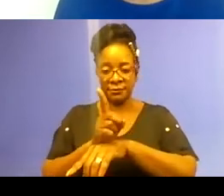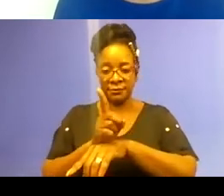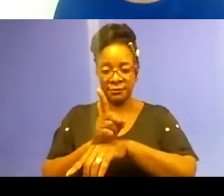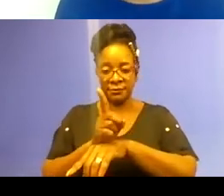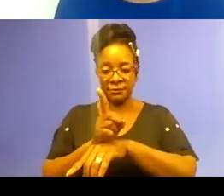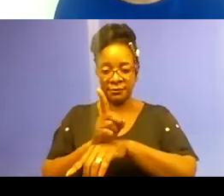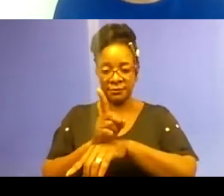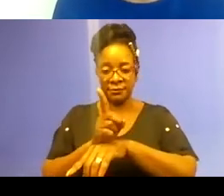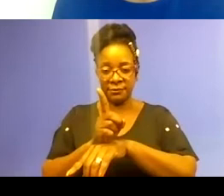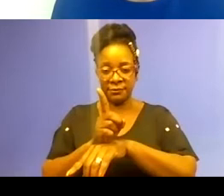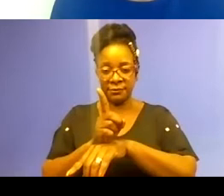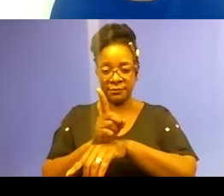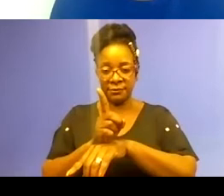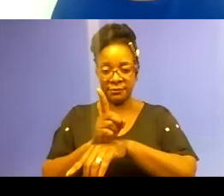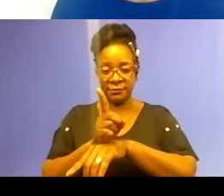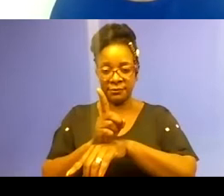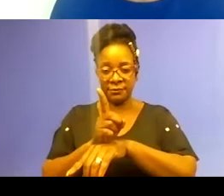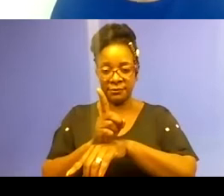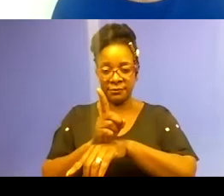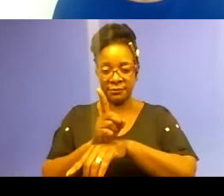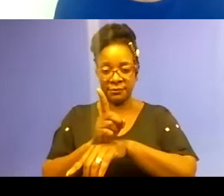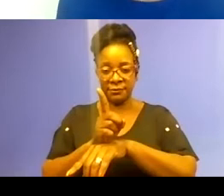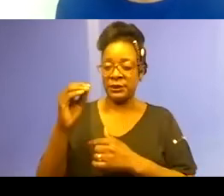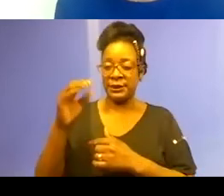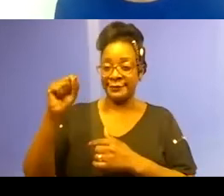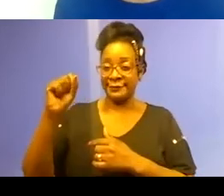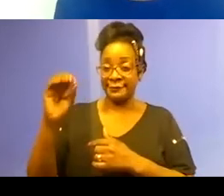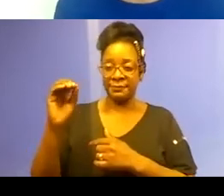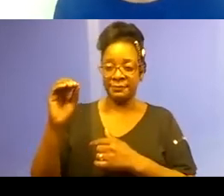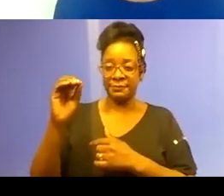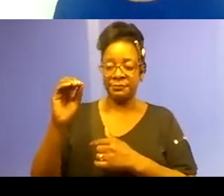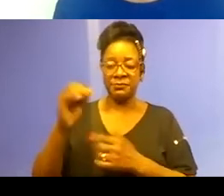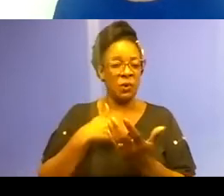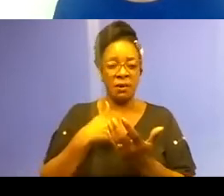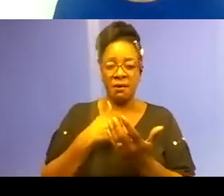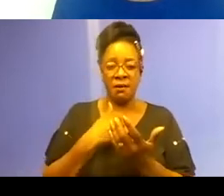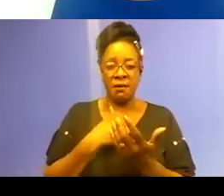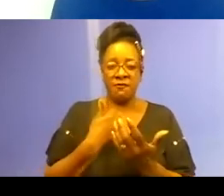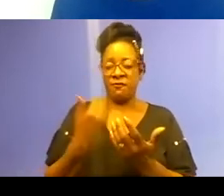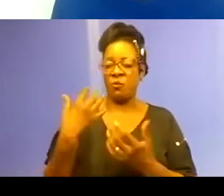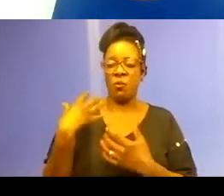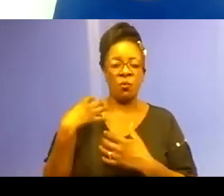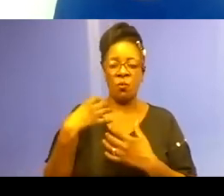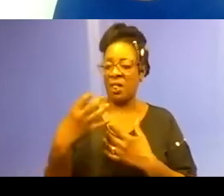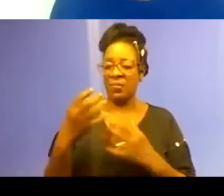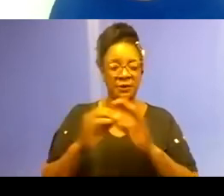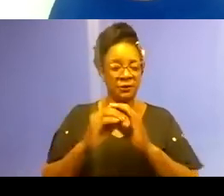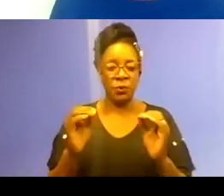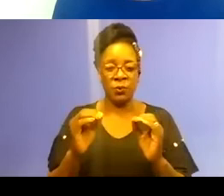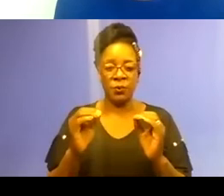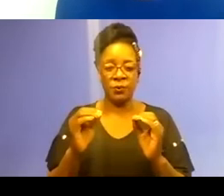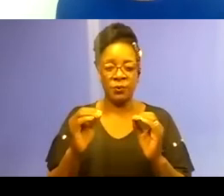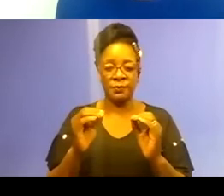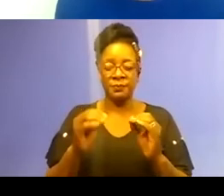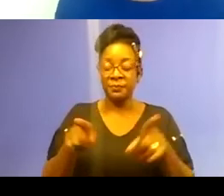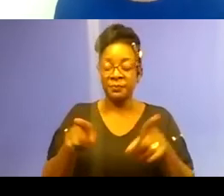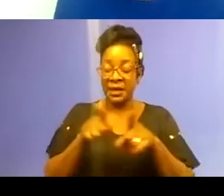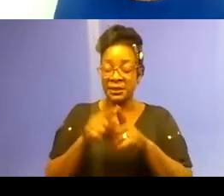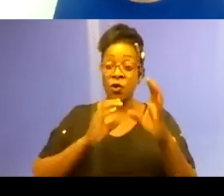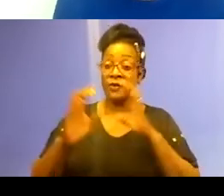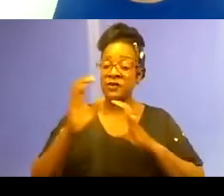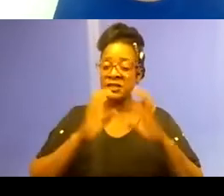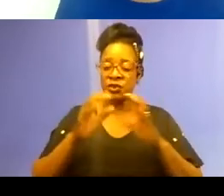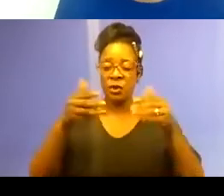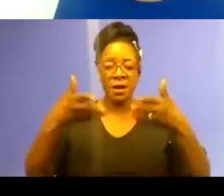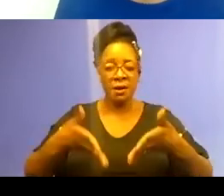zero wealth. Also, in terms of why this conversation now, it is simply not sustainable for the